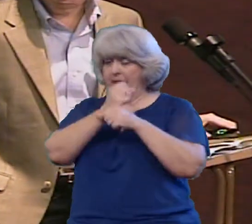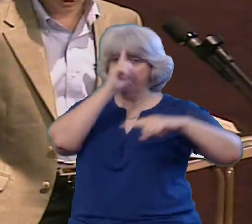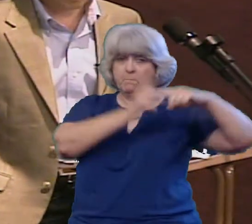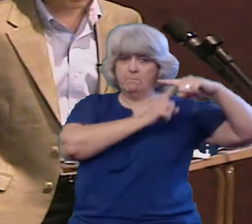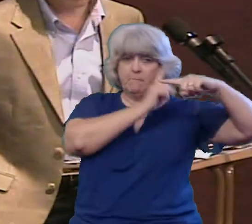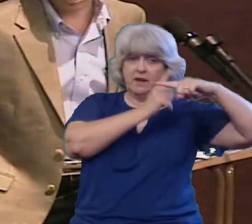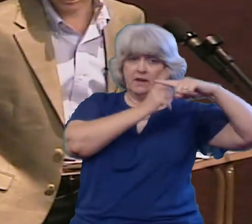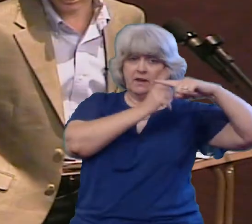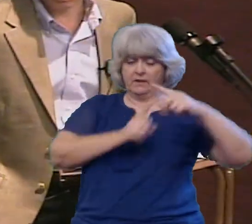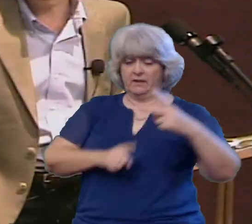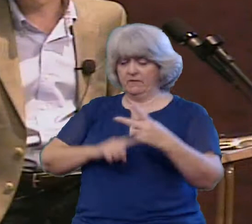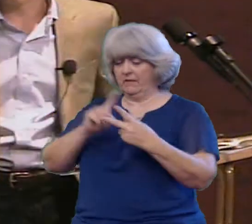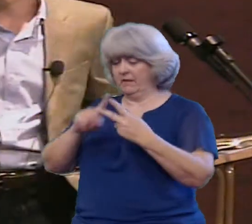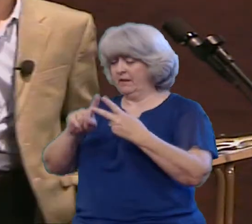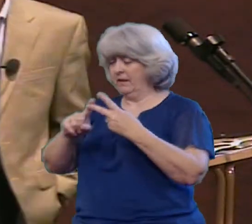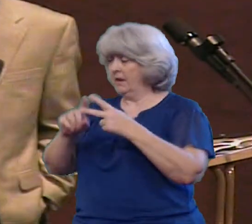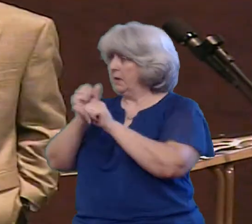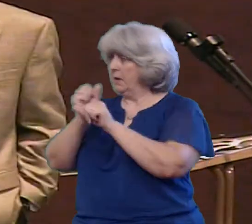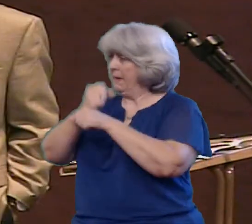We're going to make it purpose-driven